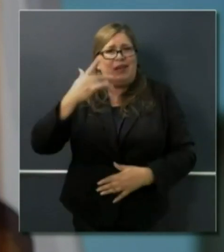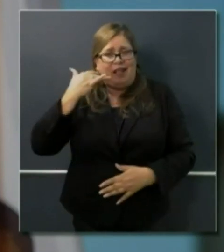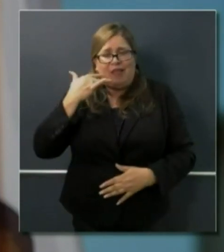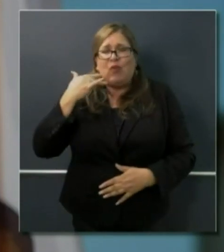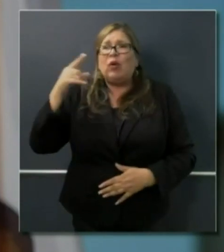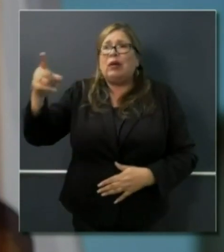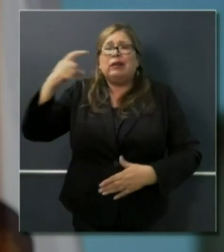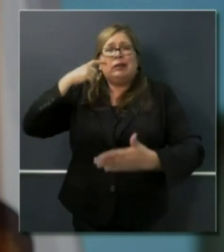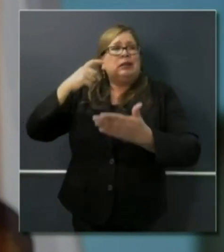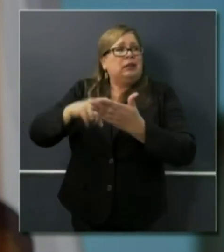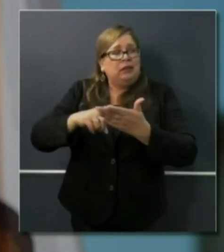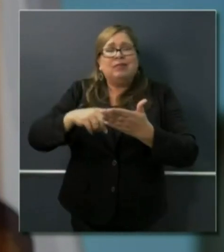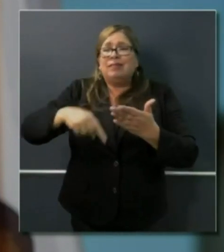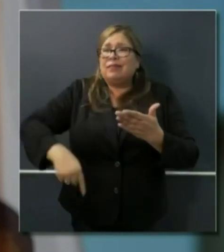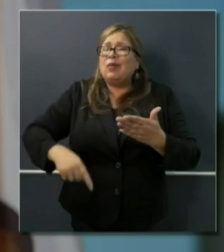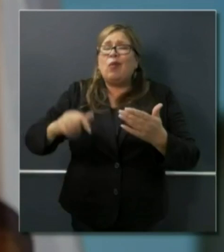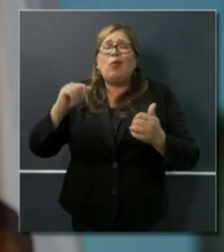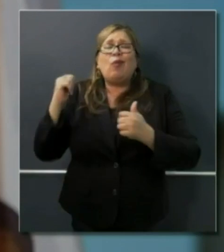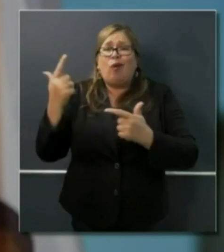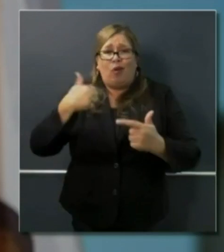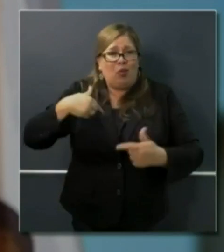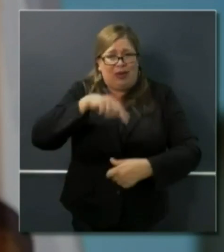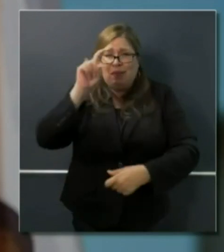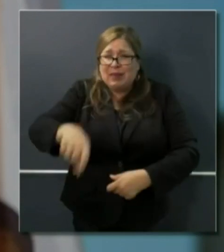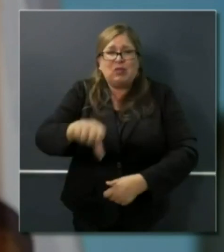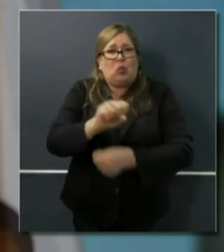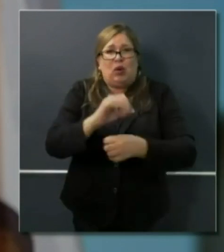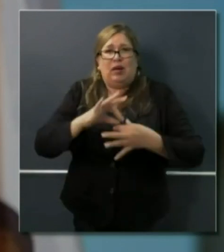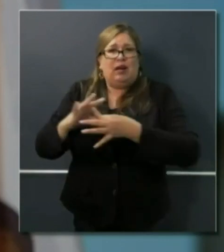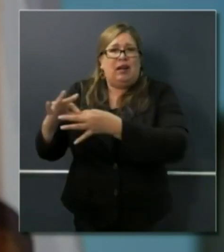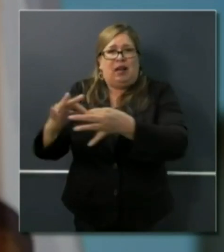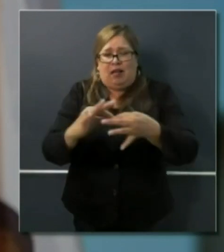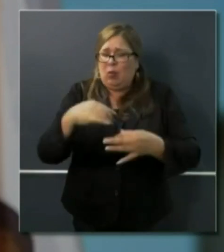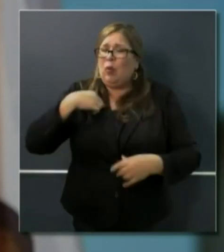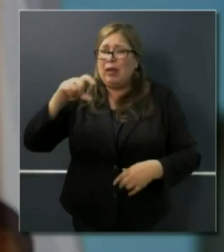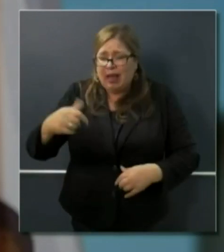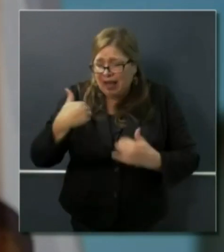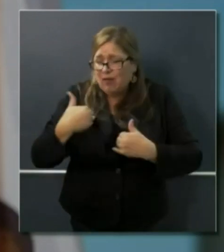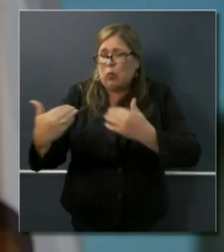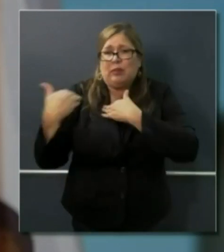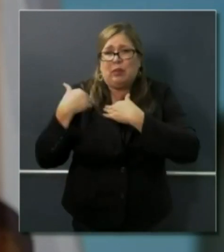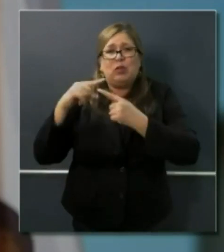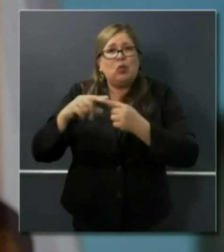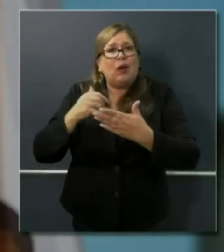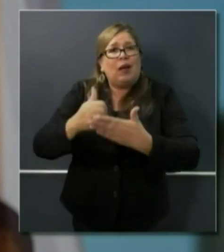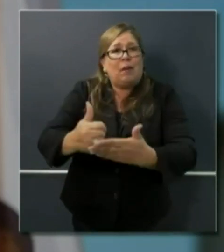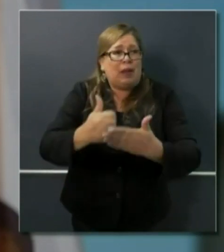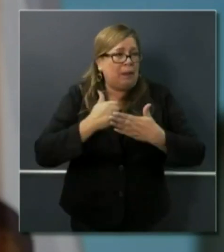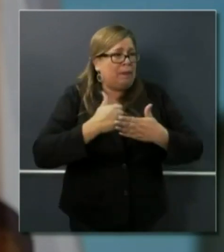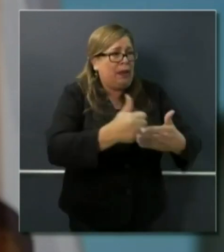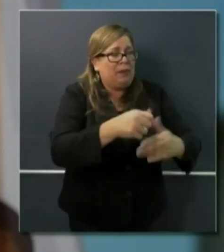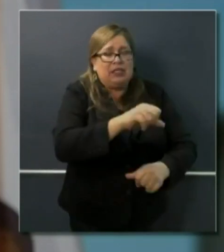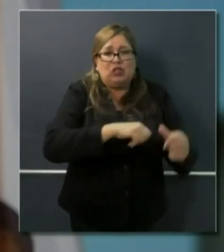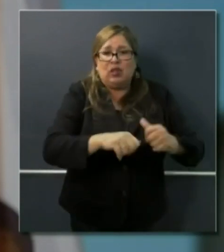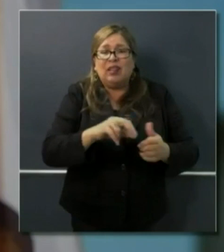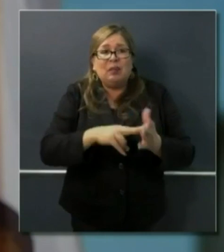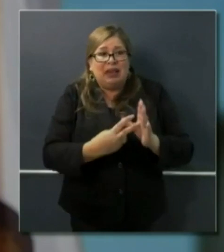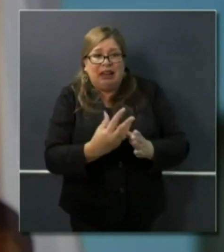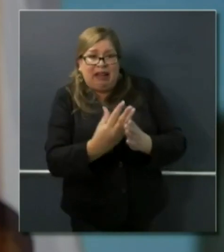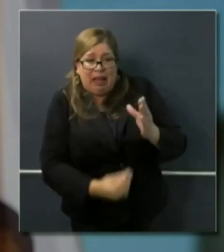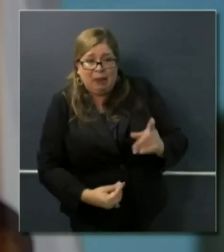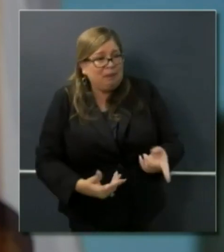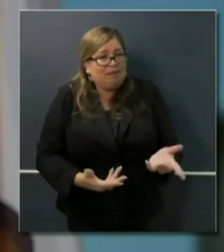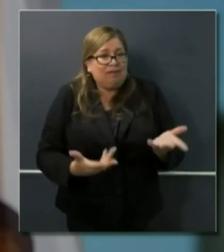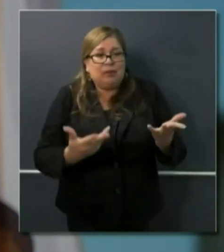are in this together and that we have a responsibility to one another. And even if there's gaps, that we can help begin